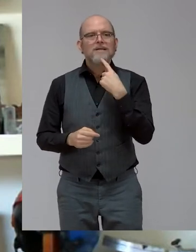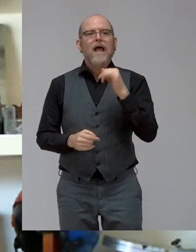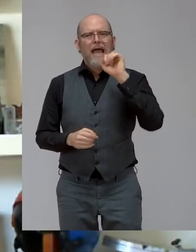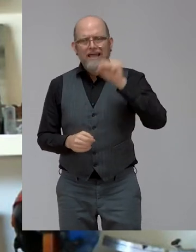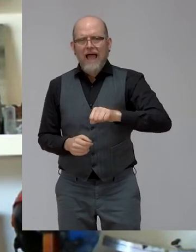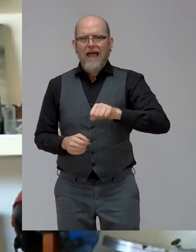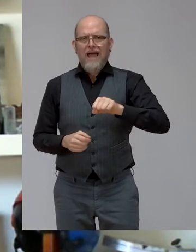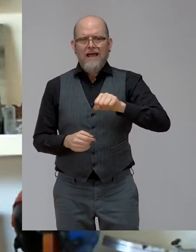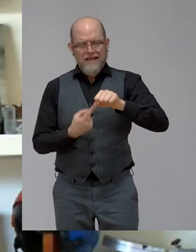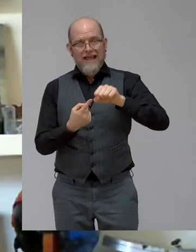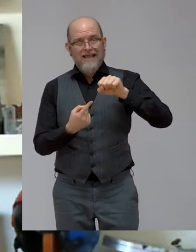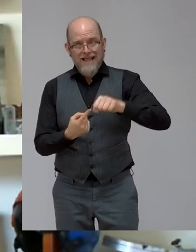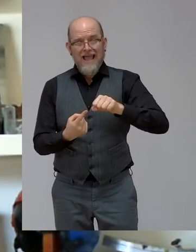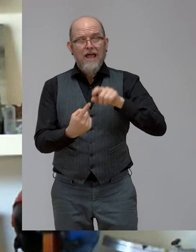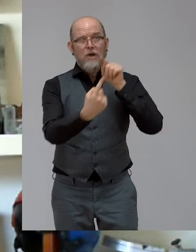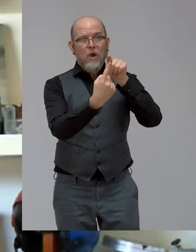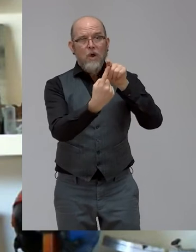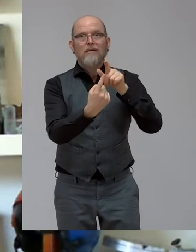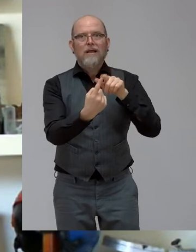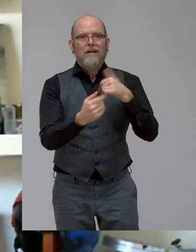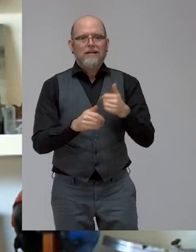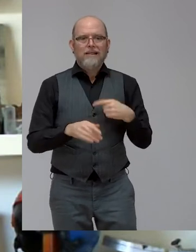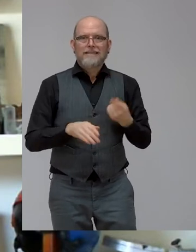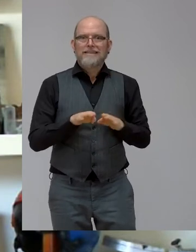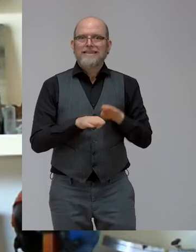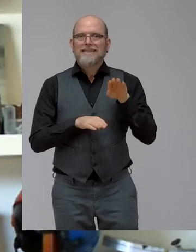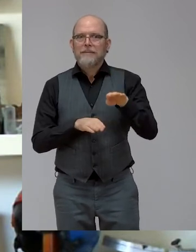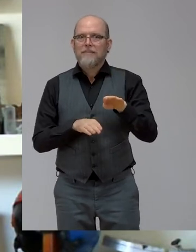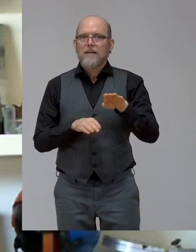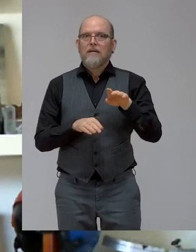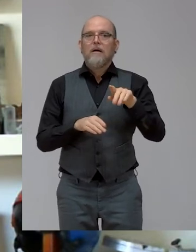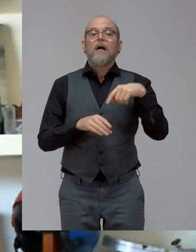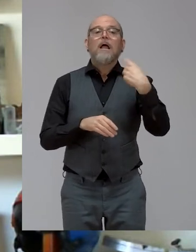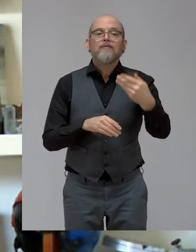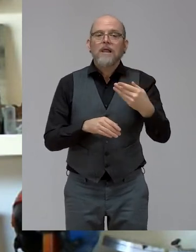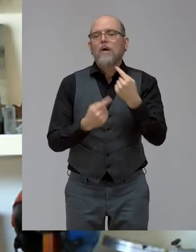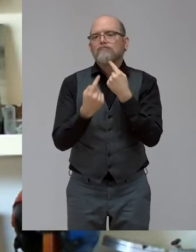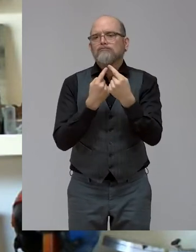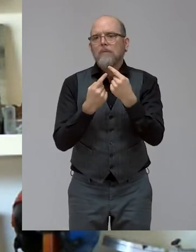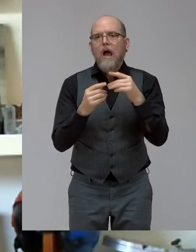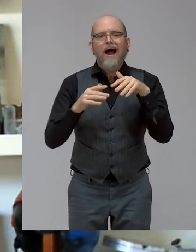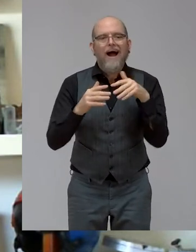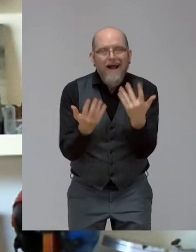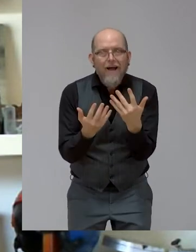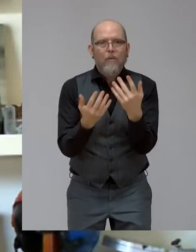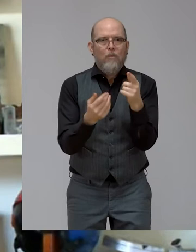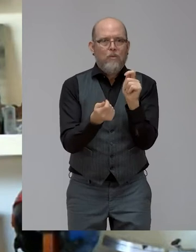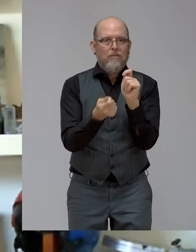question, how are you going to do it? And I think when you go to that stage,